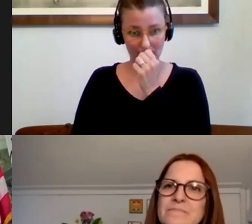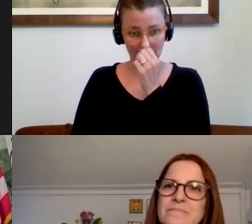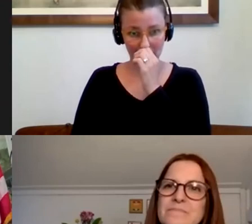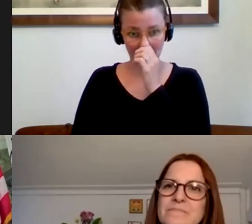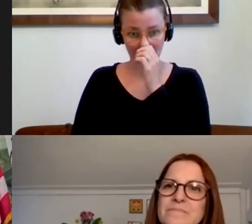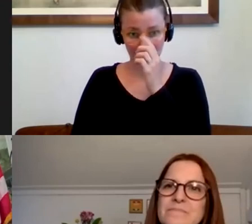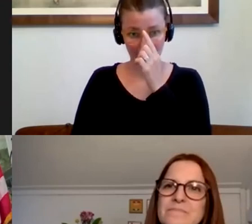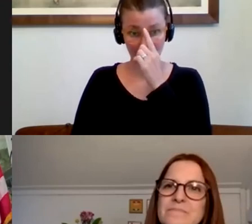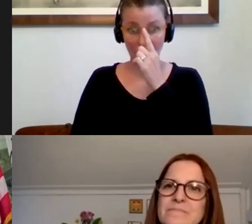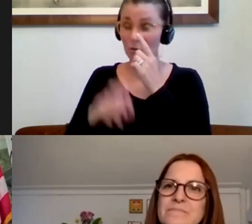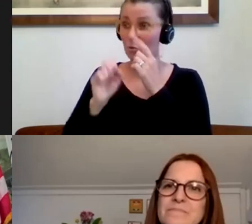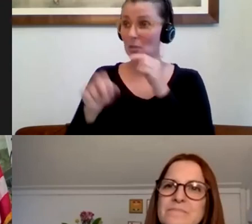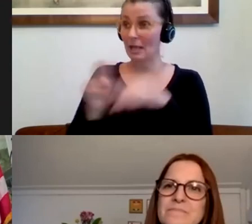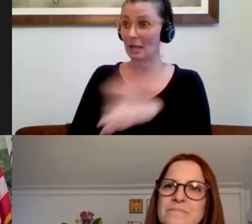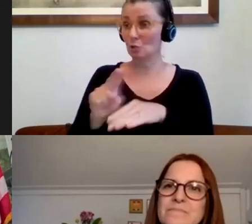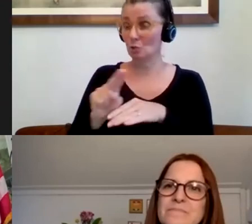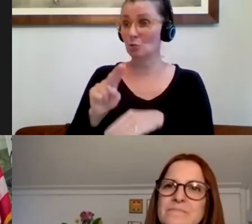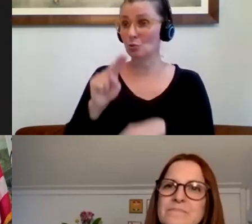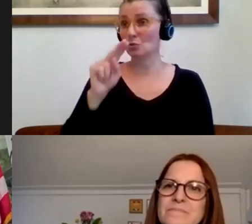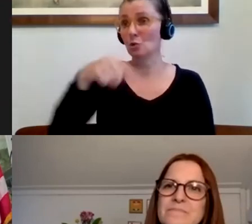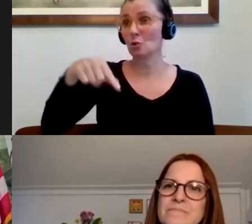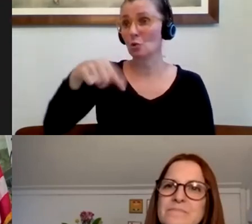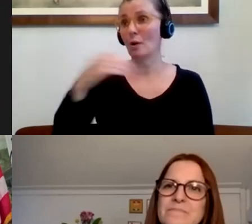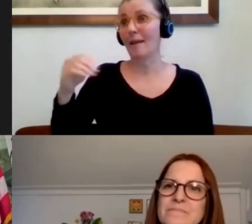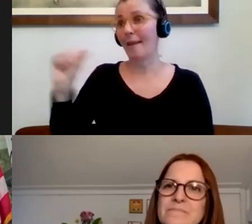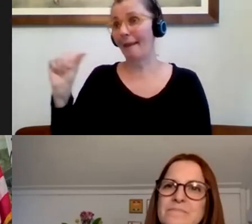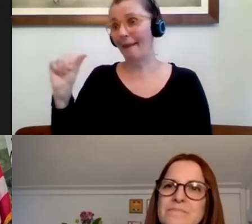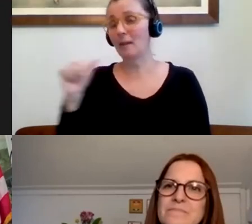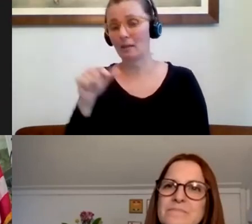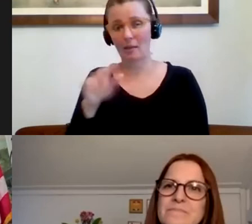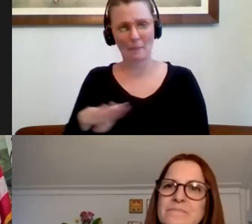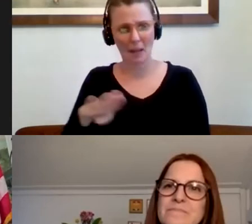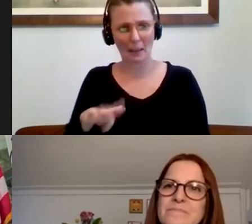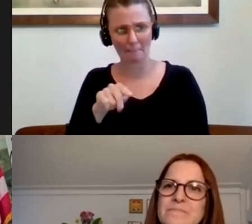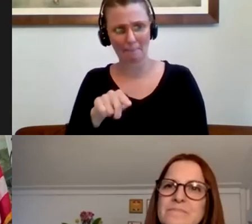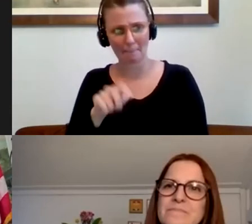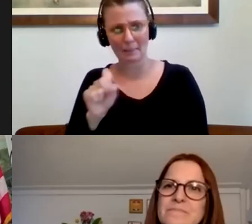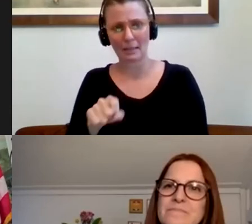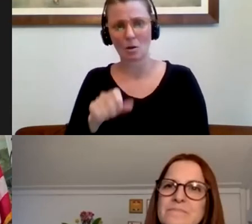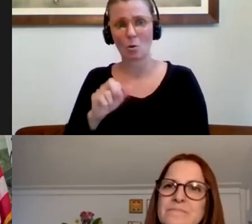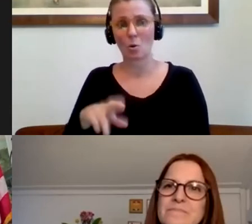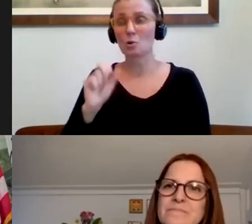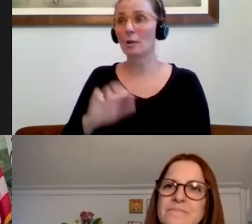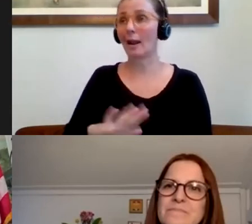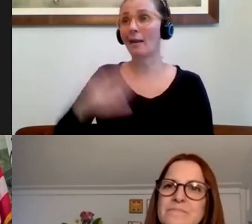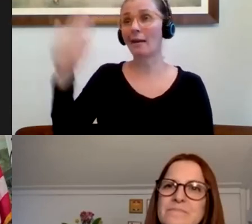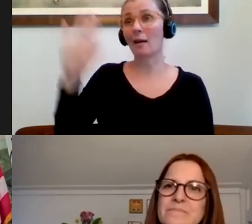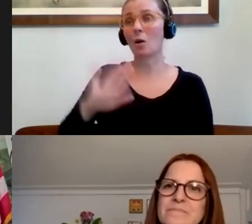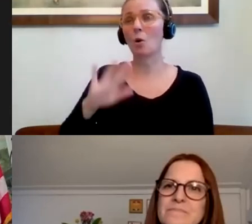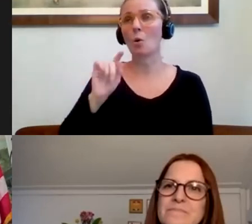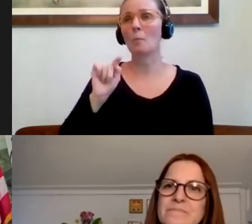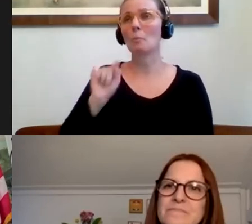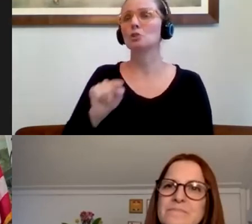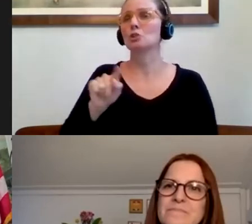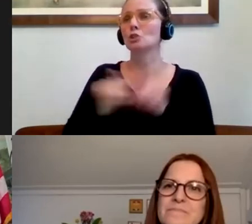on the, on the Q&A function on the bottom of your screen or, or you can raise your hands or press star nine if you want,